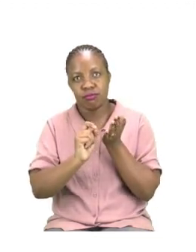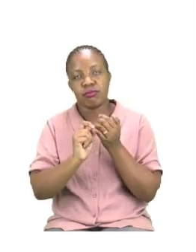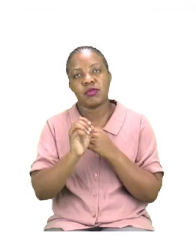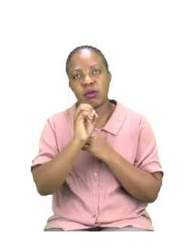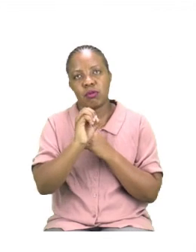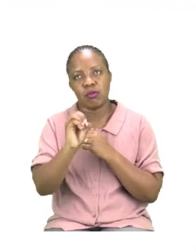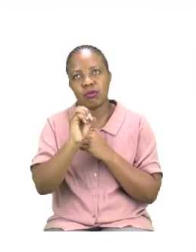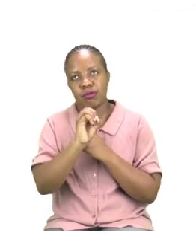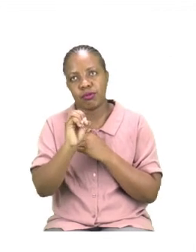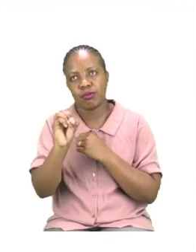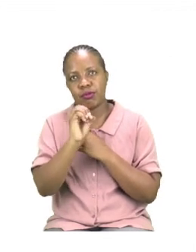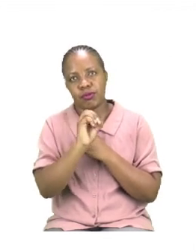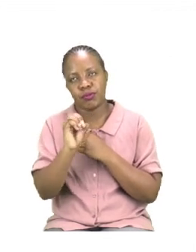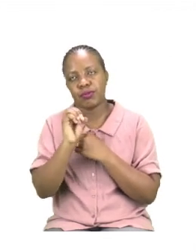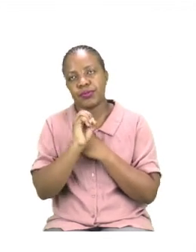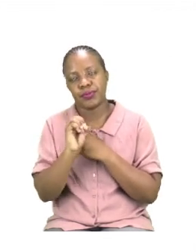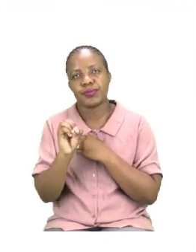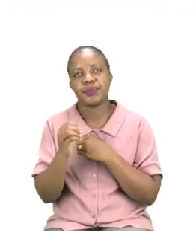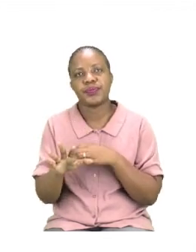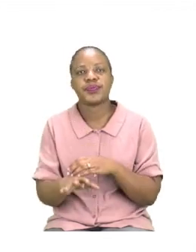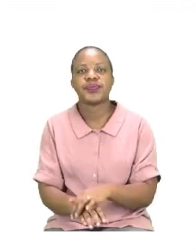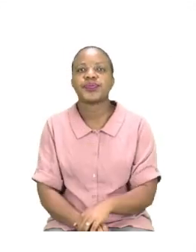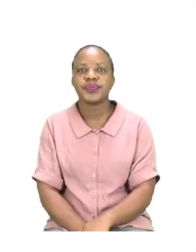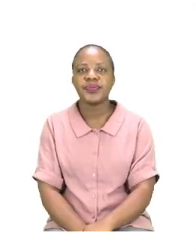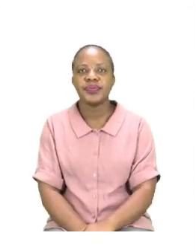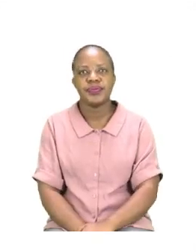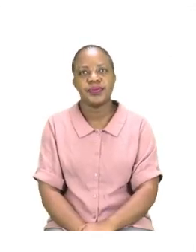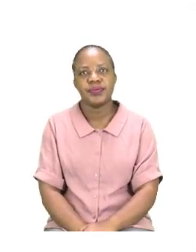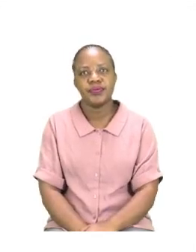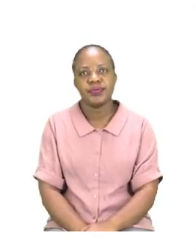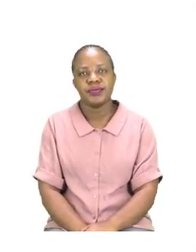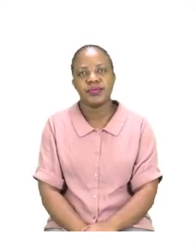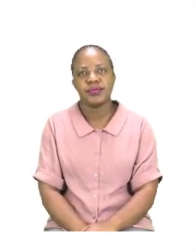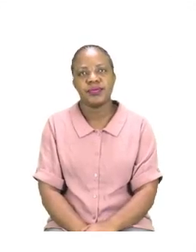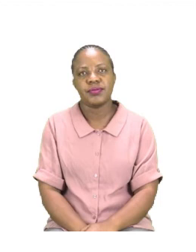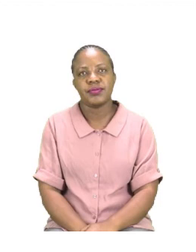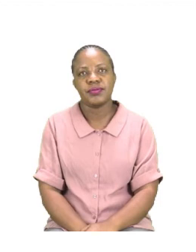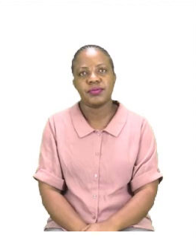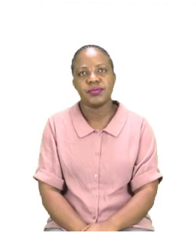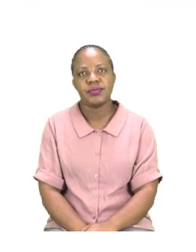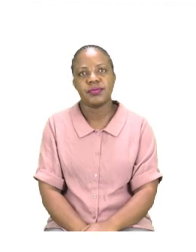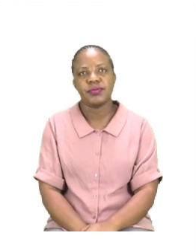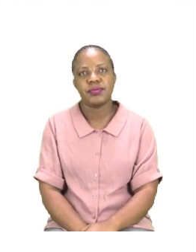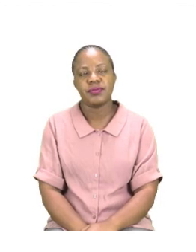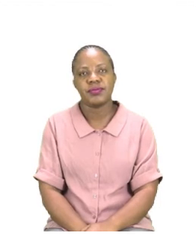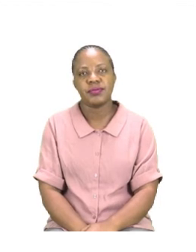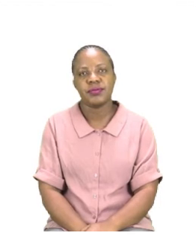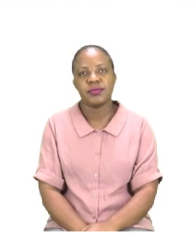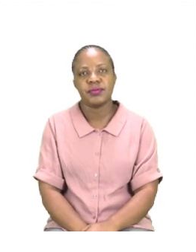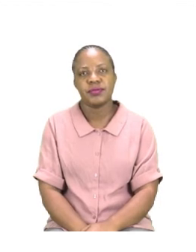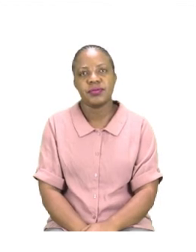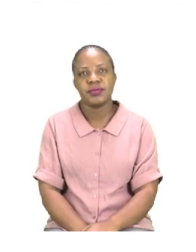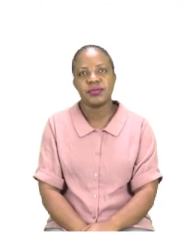like you to read the words. Then you are going to use those same words words to write